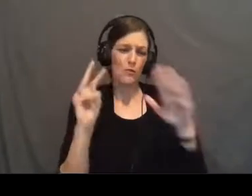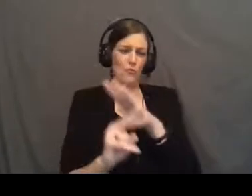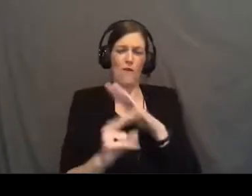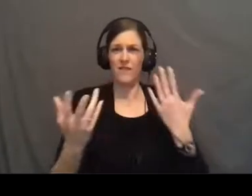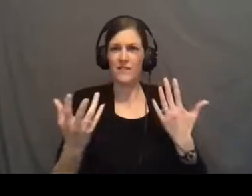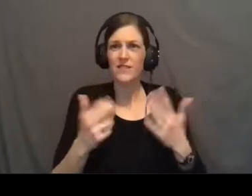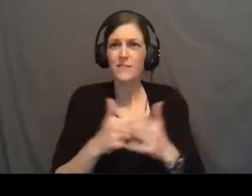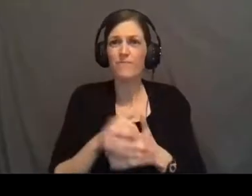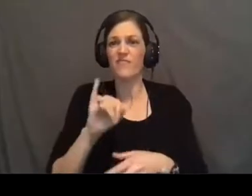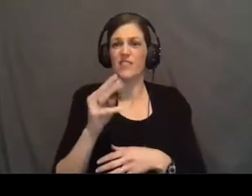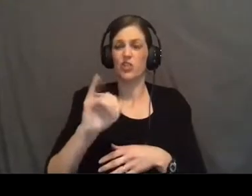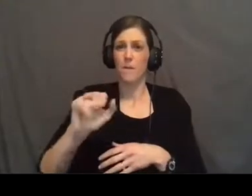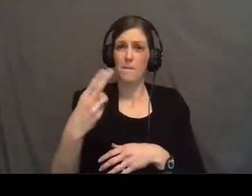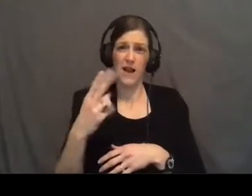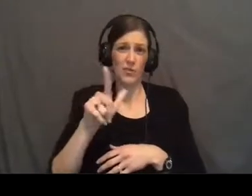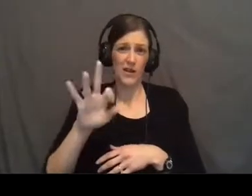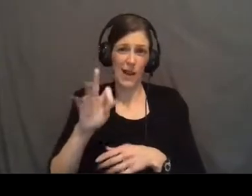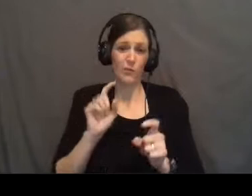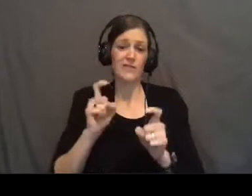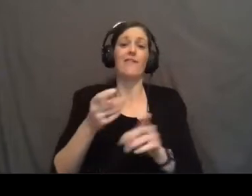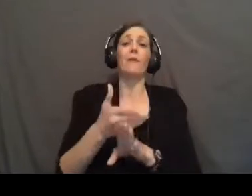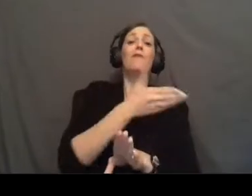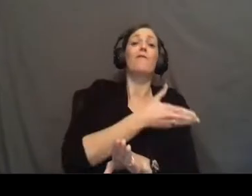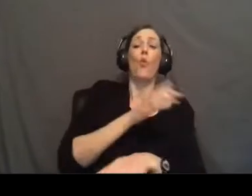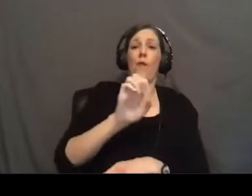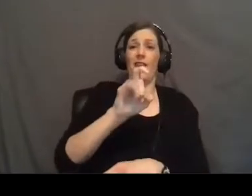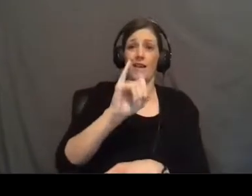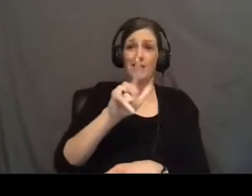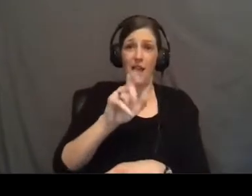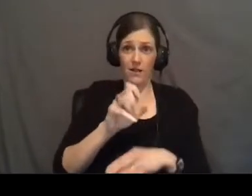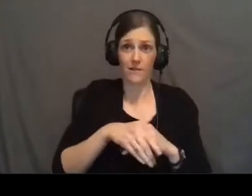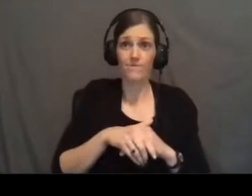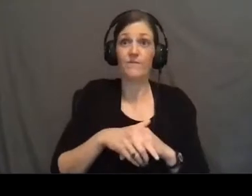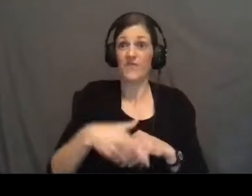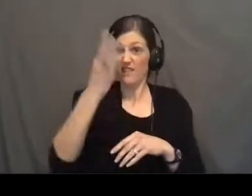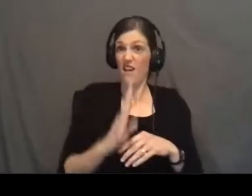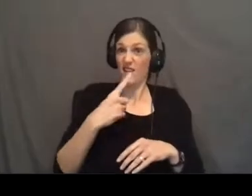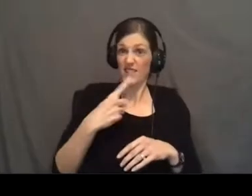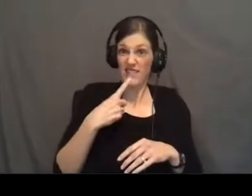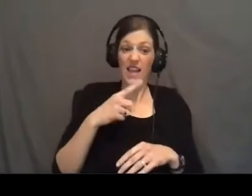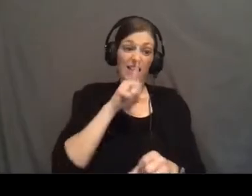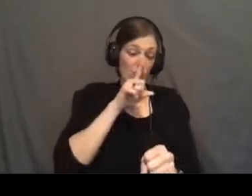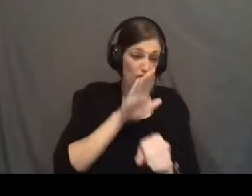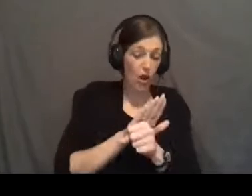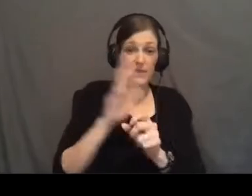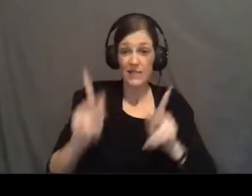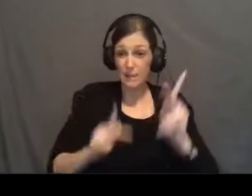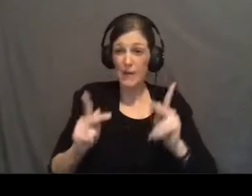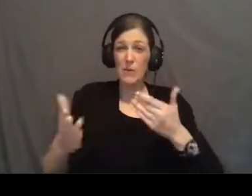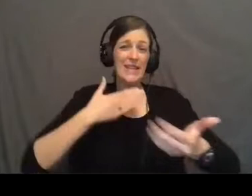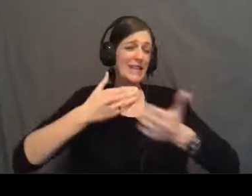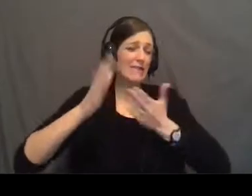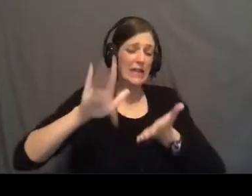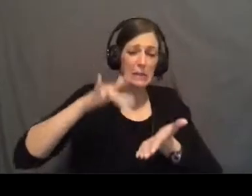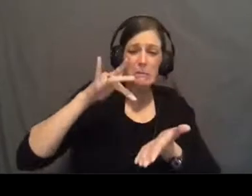Jeremiah 29 was given before the exile. And God said, right, he promised his people that even in the